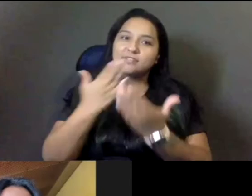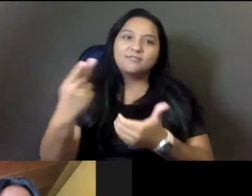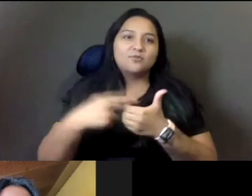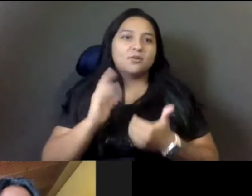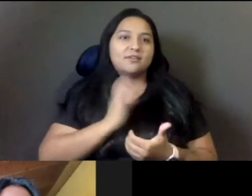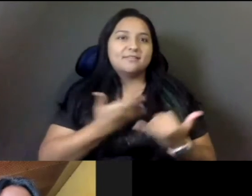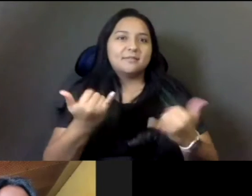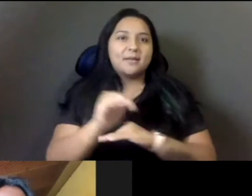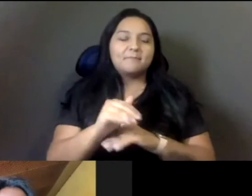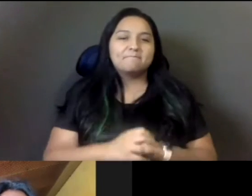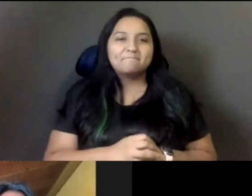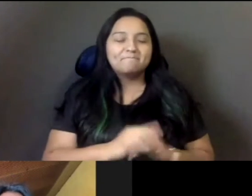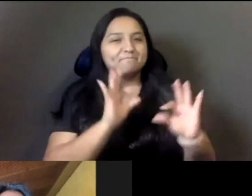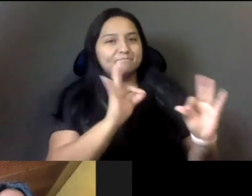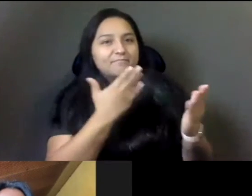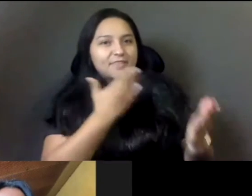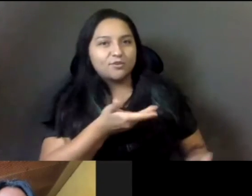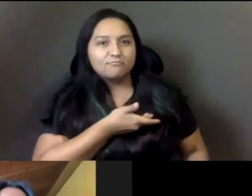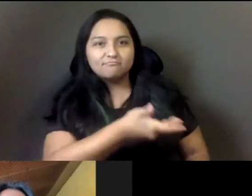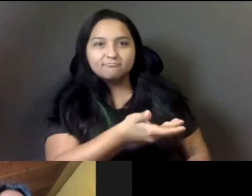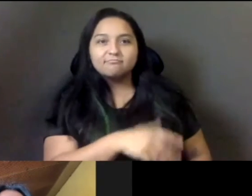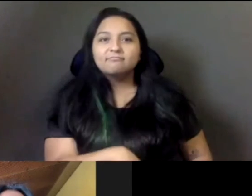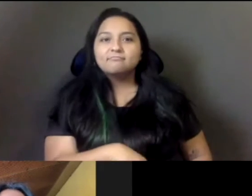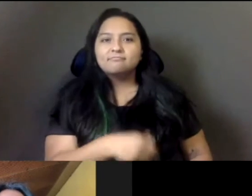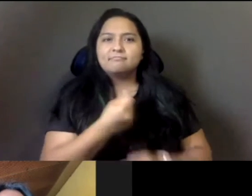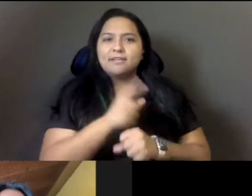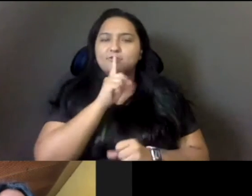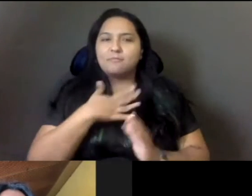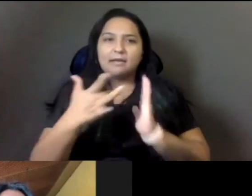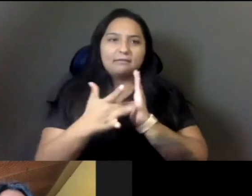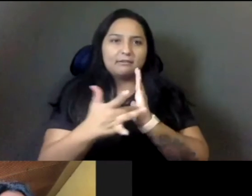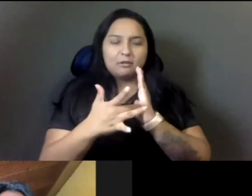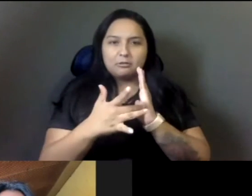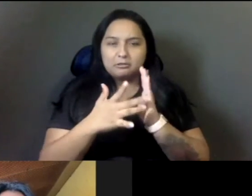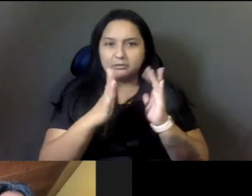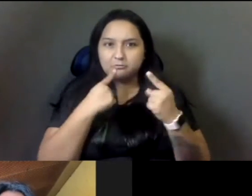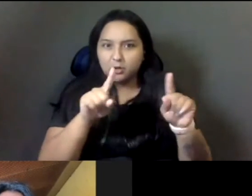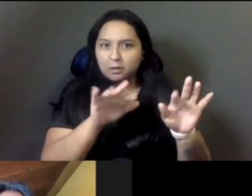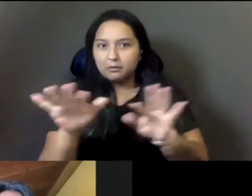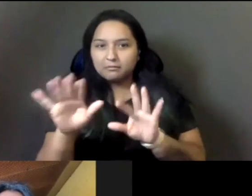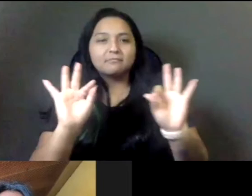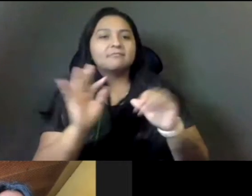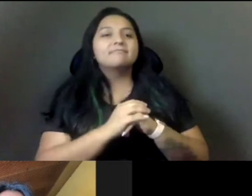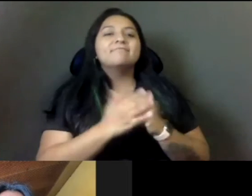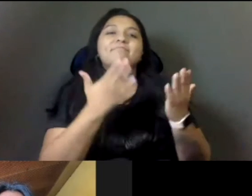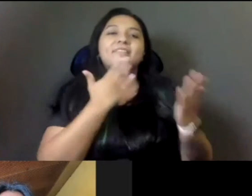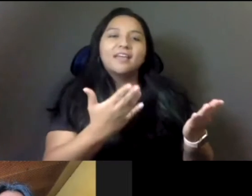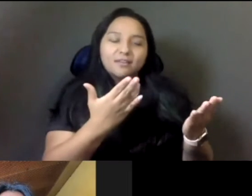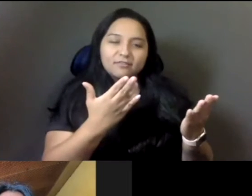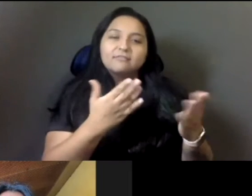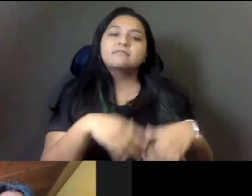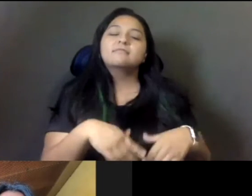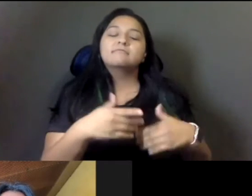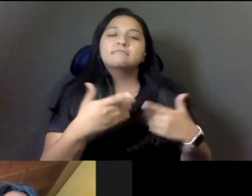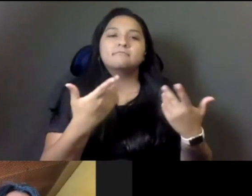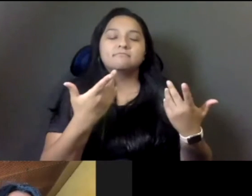for having me. I want to make sure that technology is working here. Um, thank you so much, uh, for the opportunity to be here with all of you and thank you